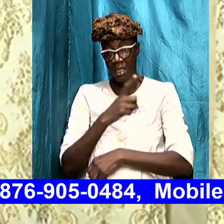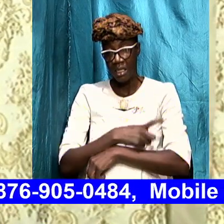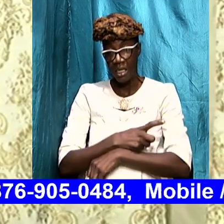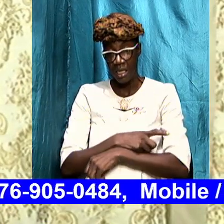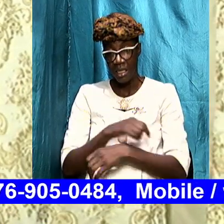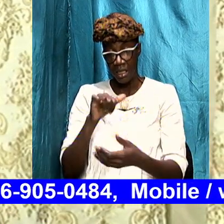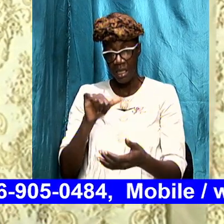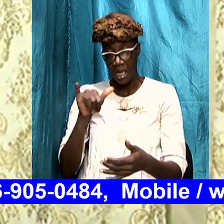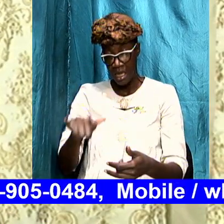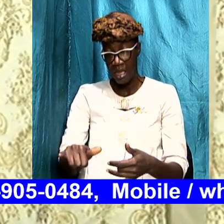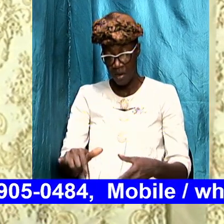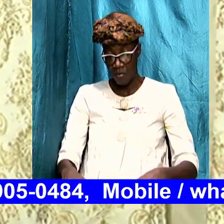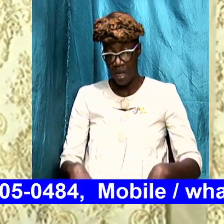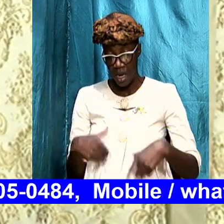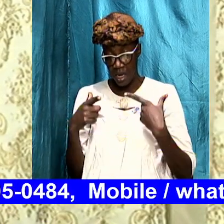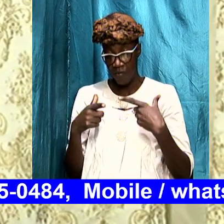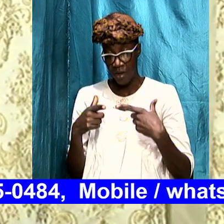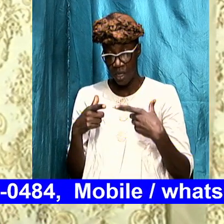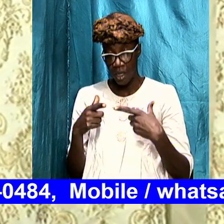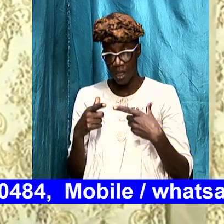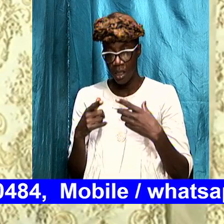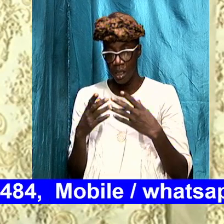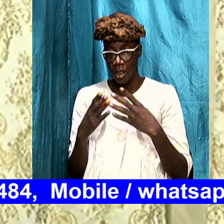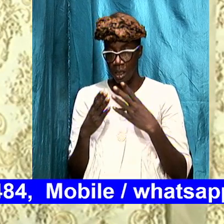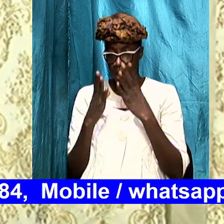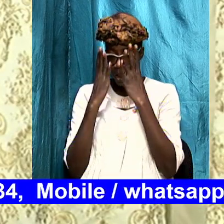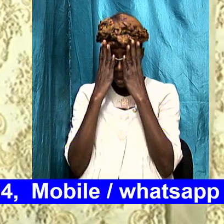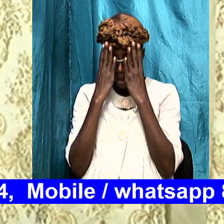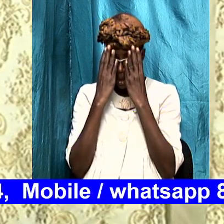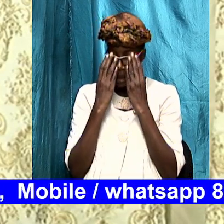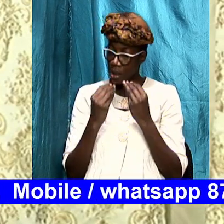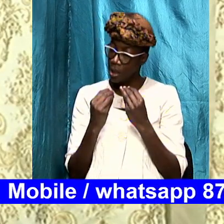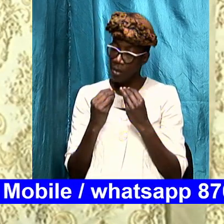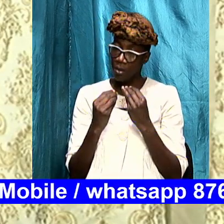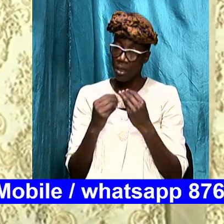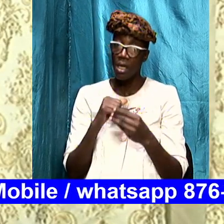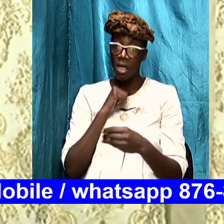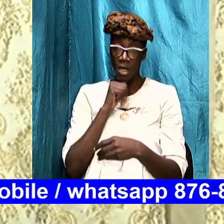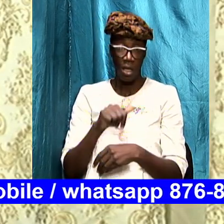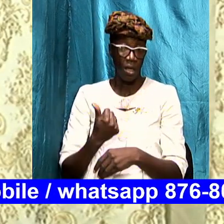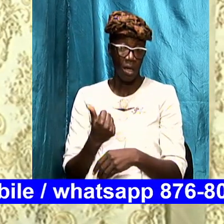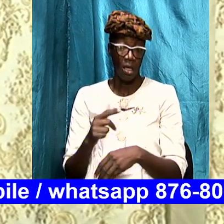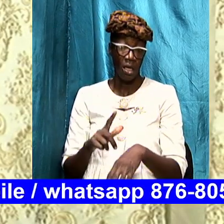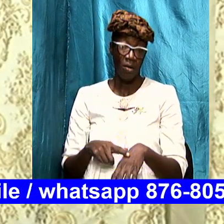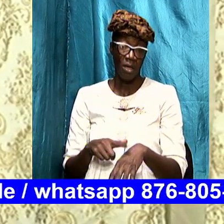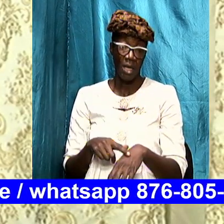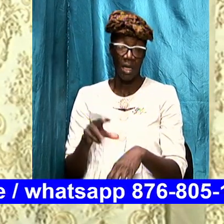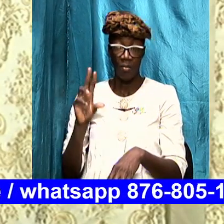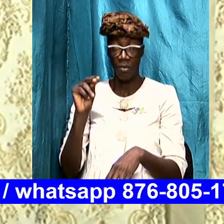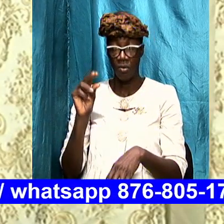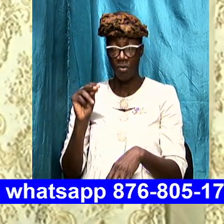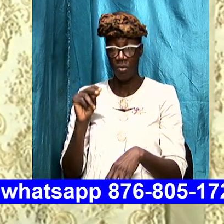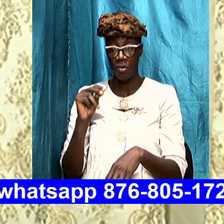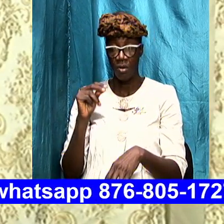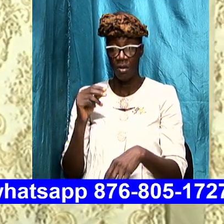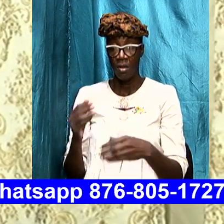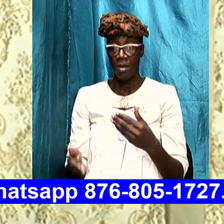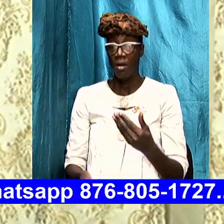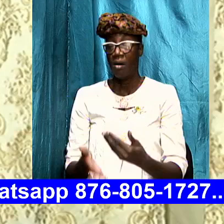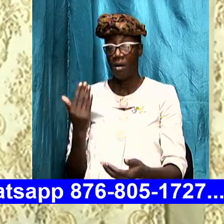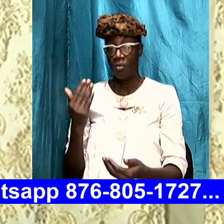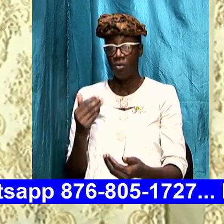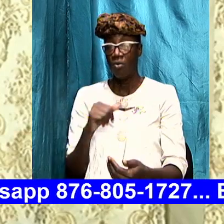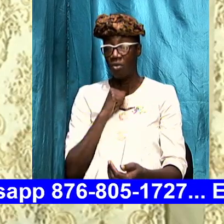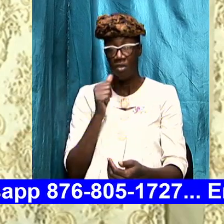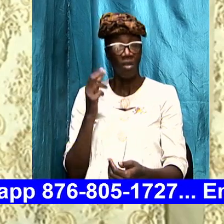seriously these are not normal times it is almost unheard